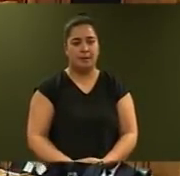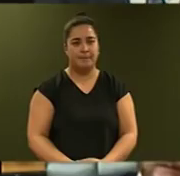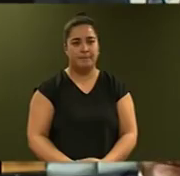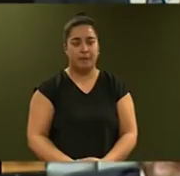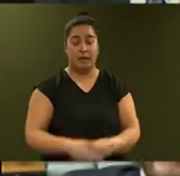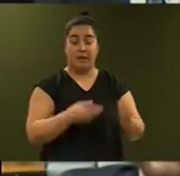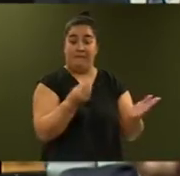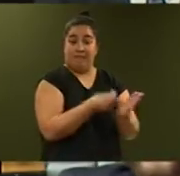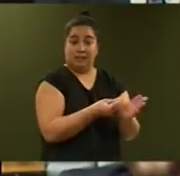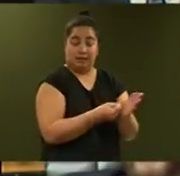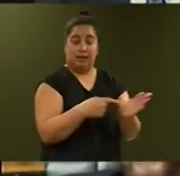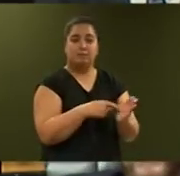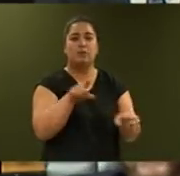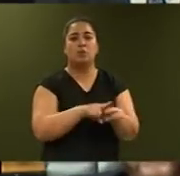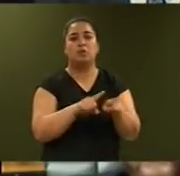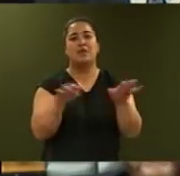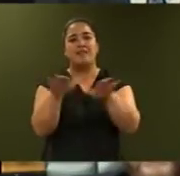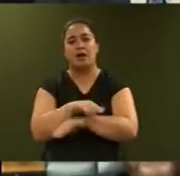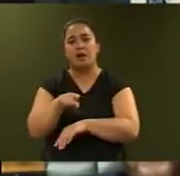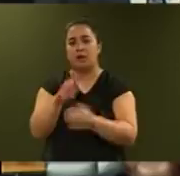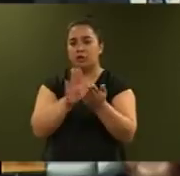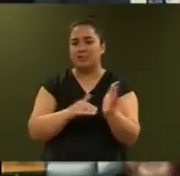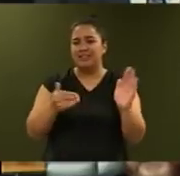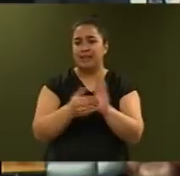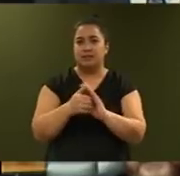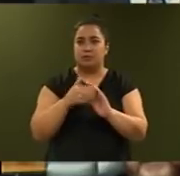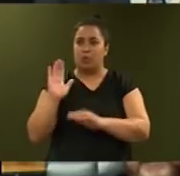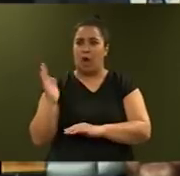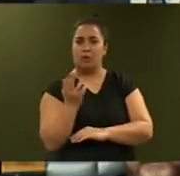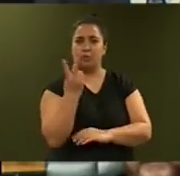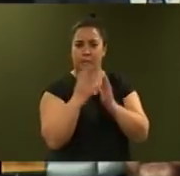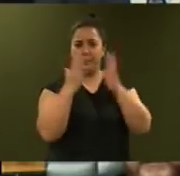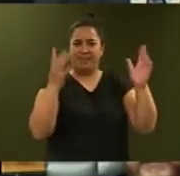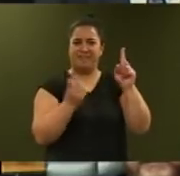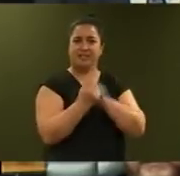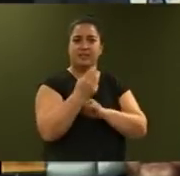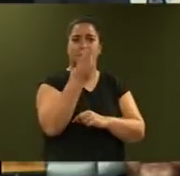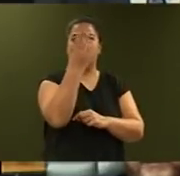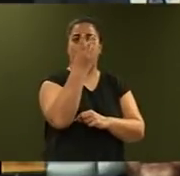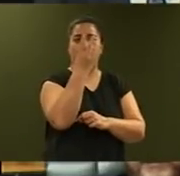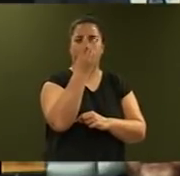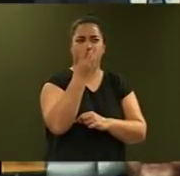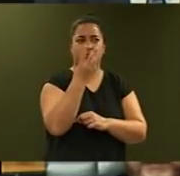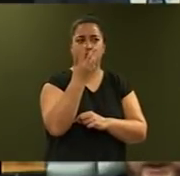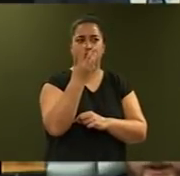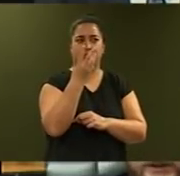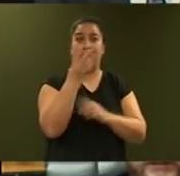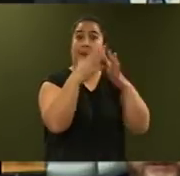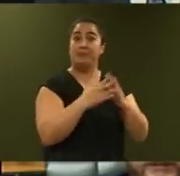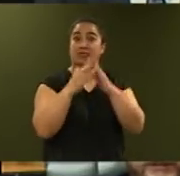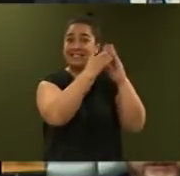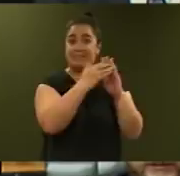Funding will also be provided to enable New Zealand to host two major events, the 36th America's Cup and APEC in 2021.